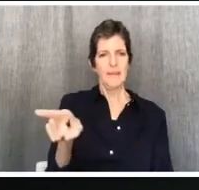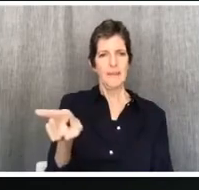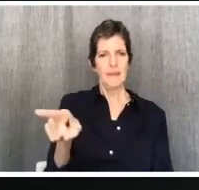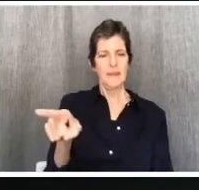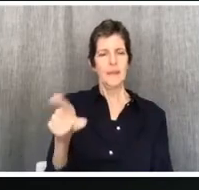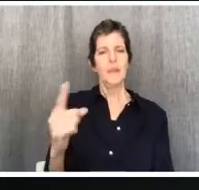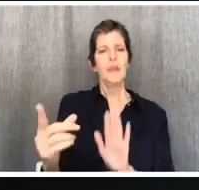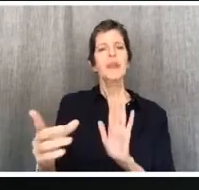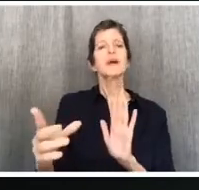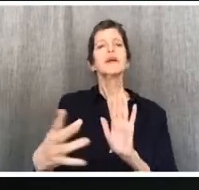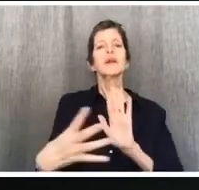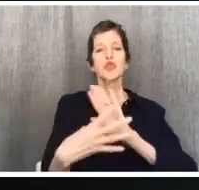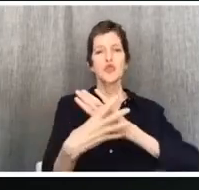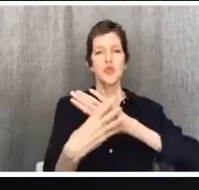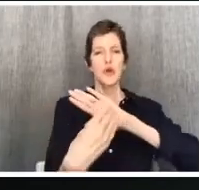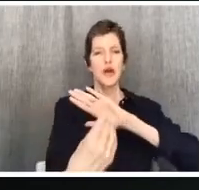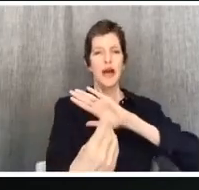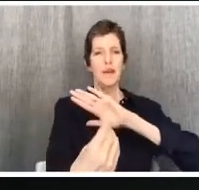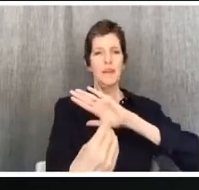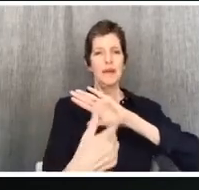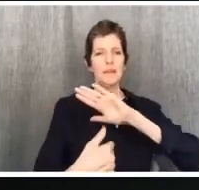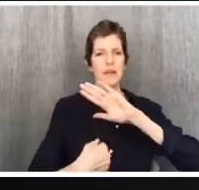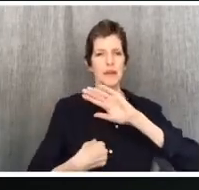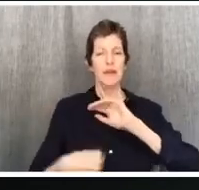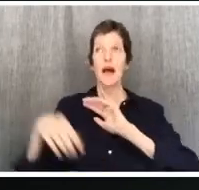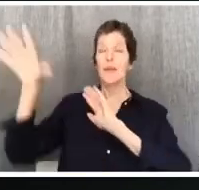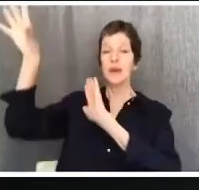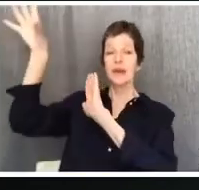as I am of Christ.